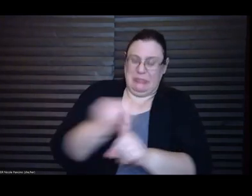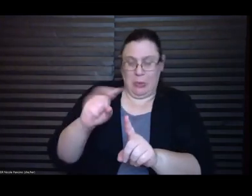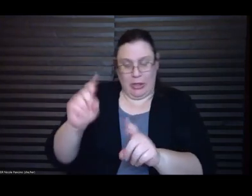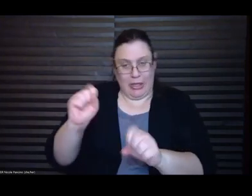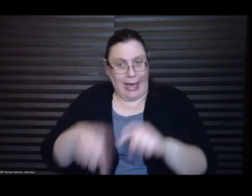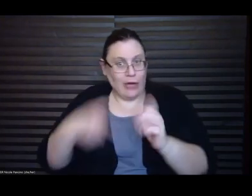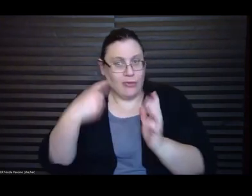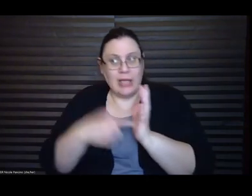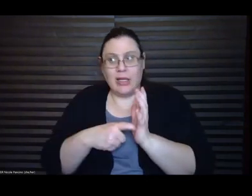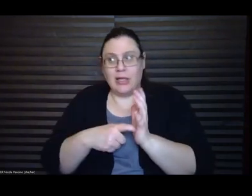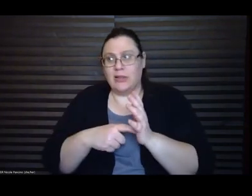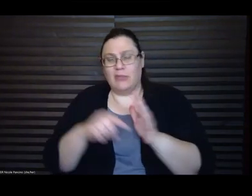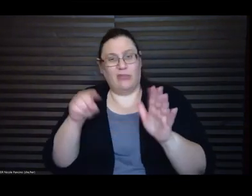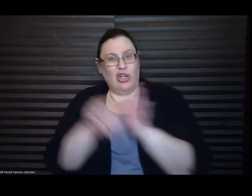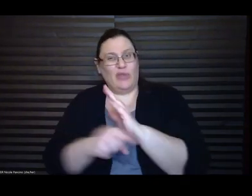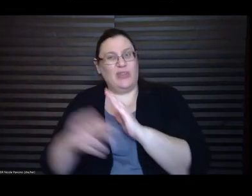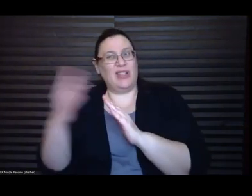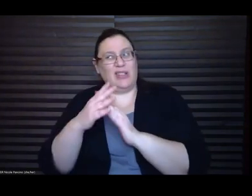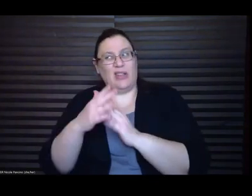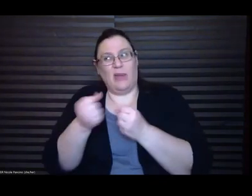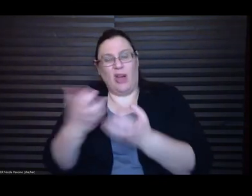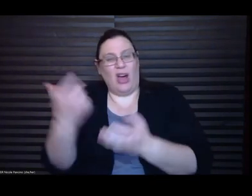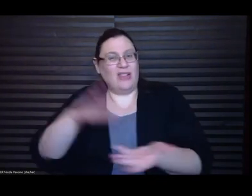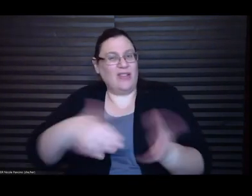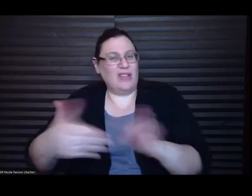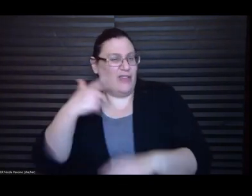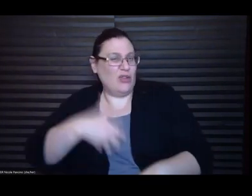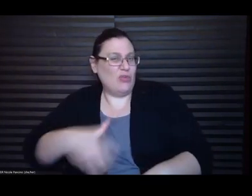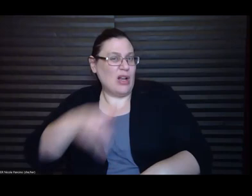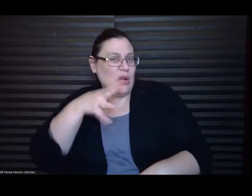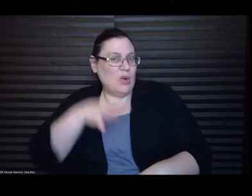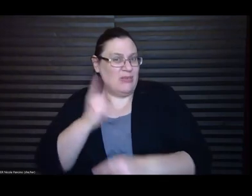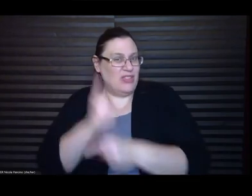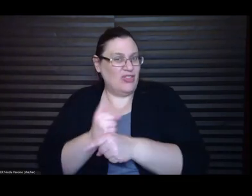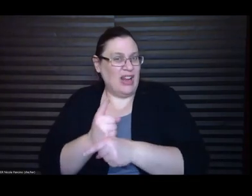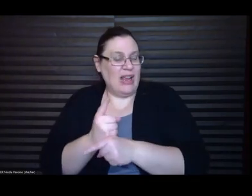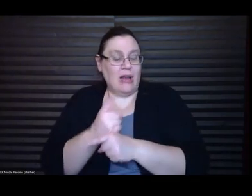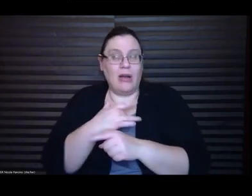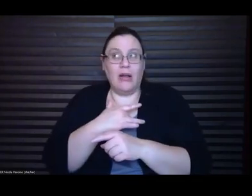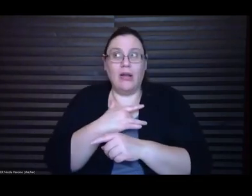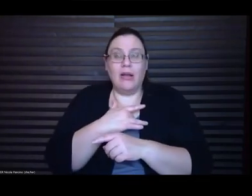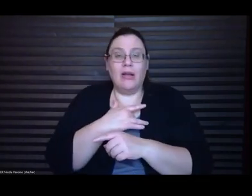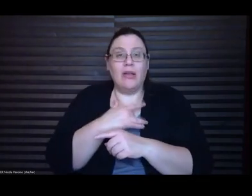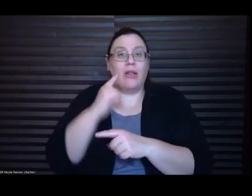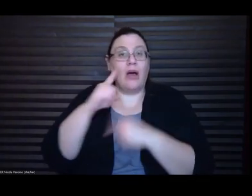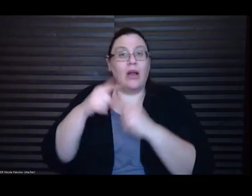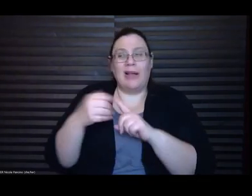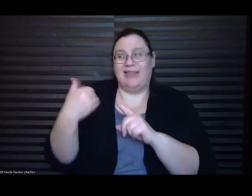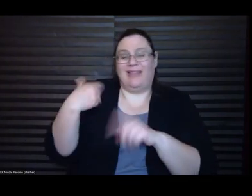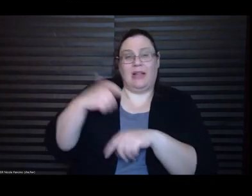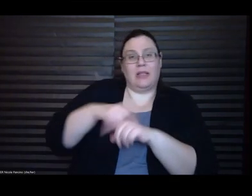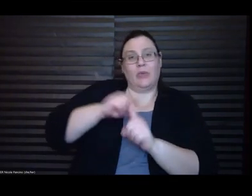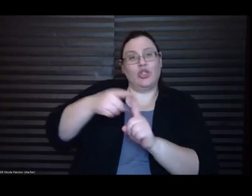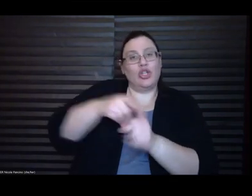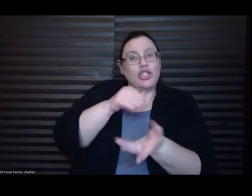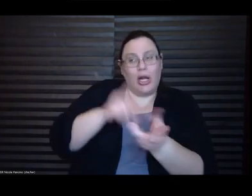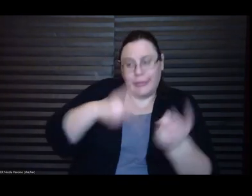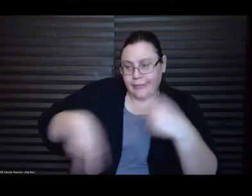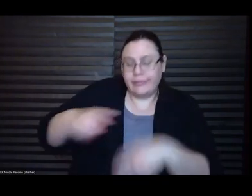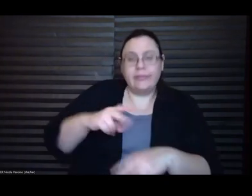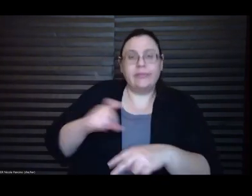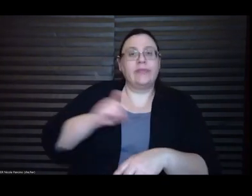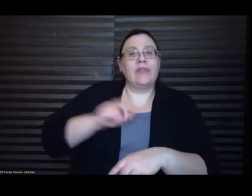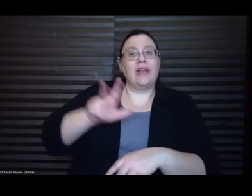With a pang of dismay, she thought of her last checkup. She'd been given a 3D ultrasound, the latest in prenatal imaging, the